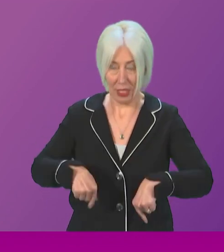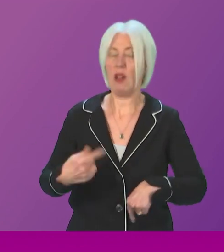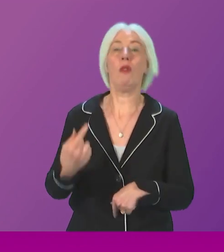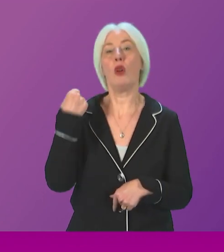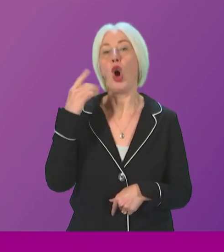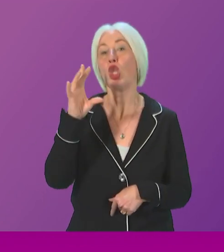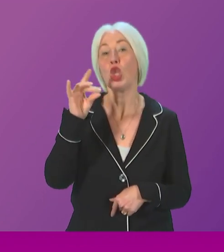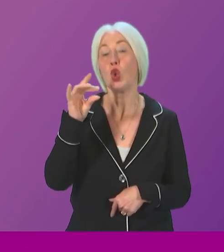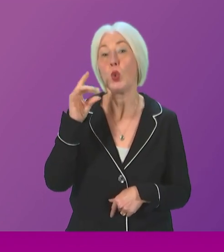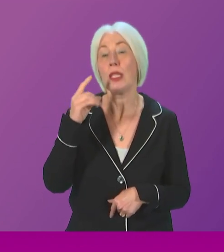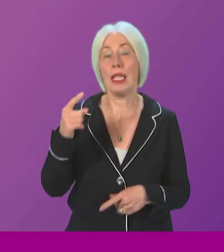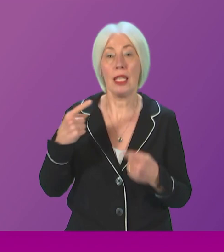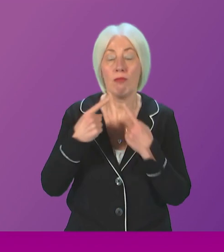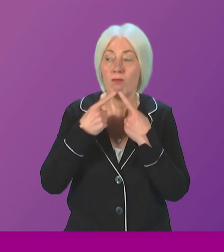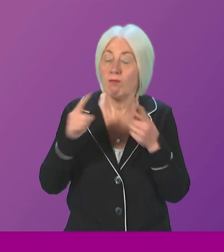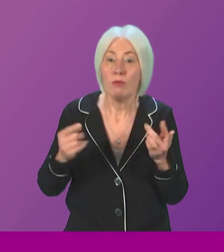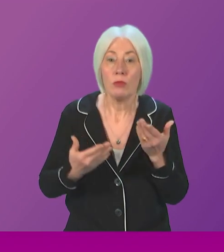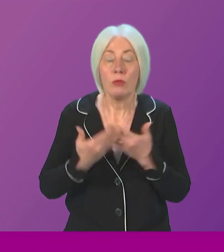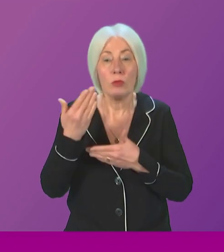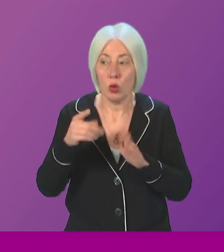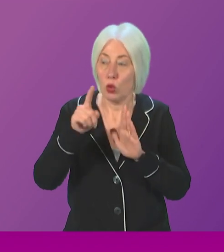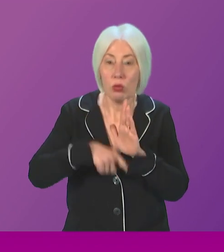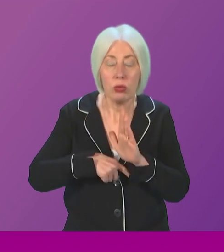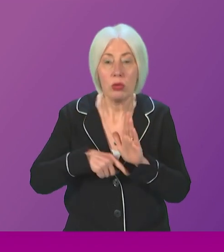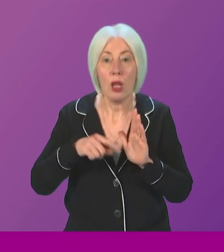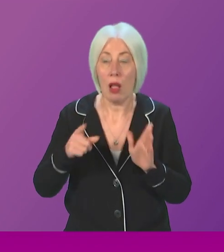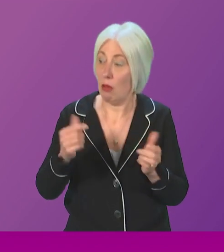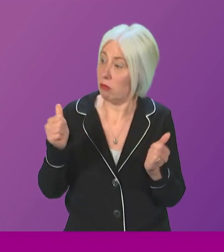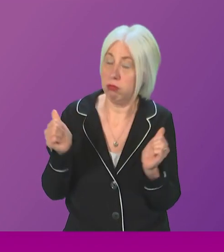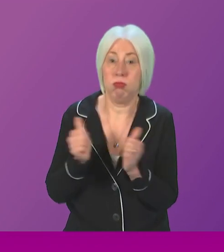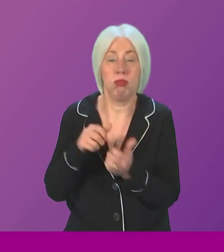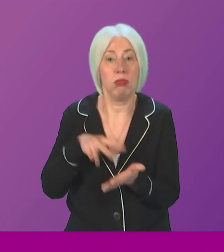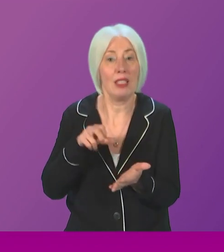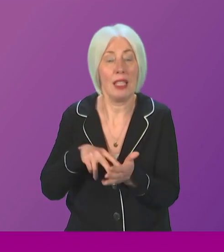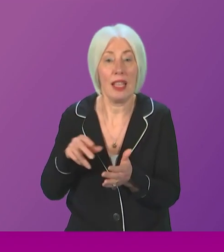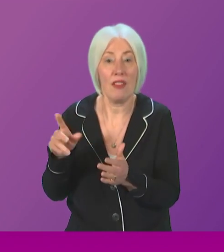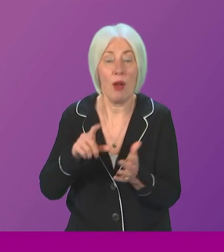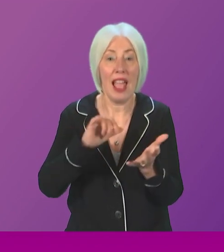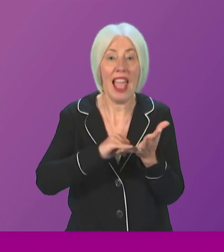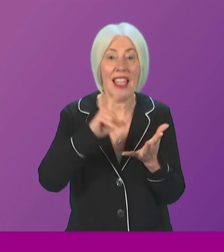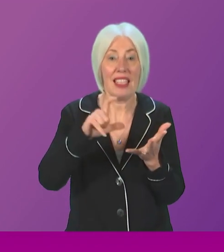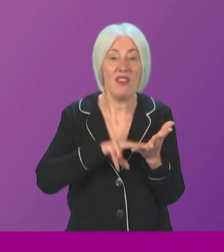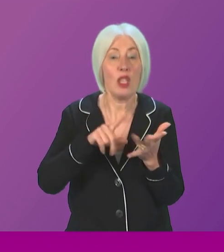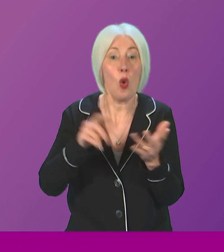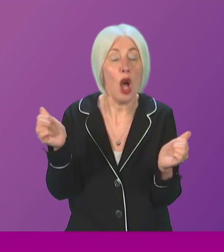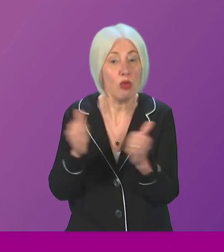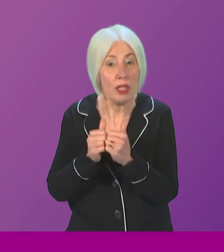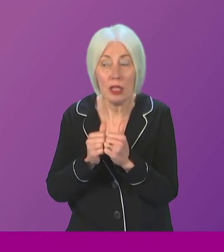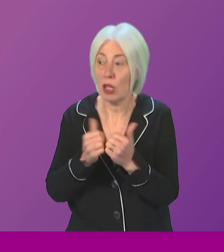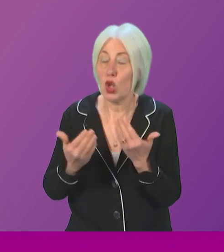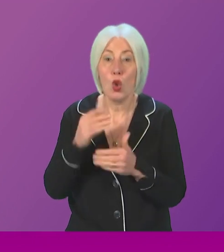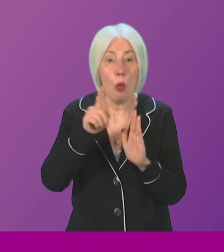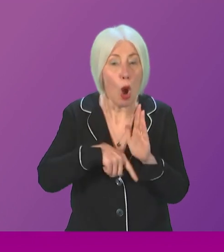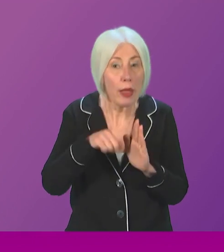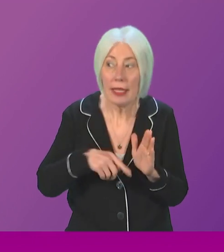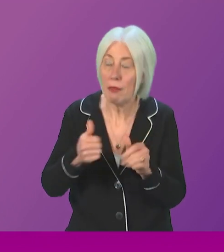and announced and articulated our policy perspective, I'm delighted it got support from the SCVO. It got support in some of the policies I announced.